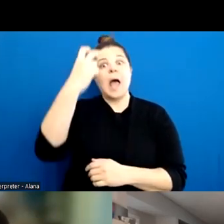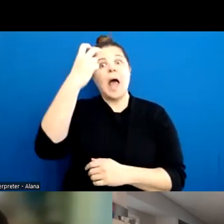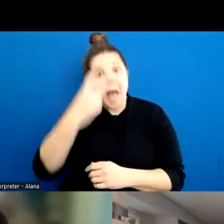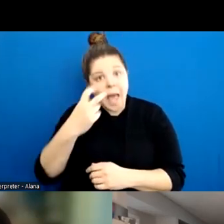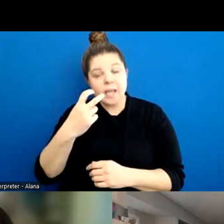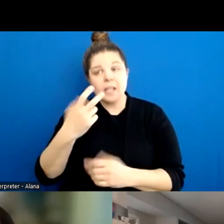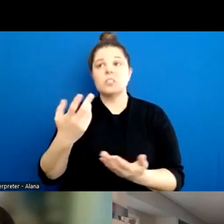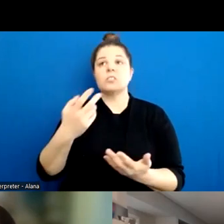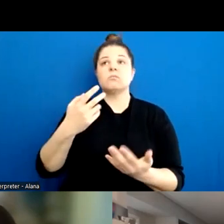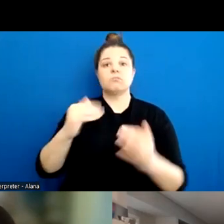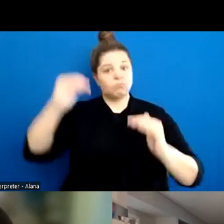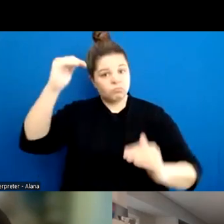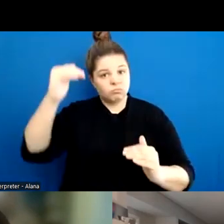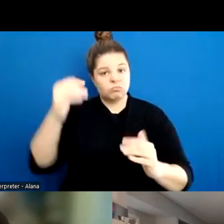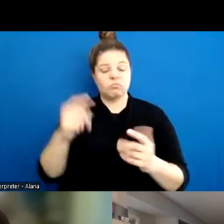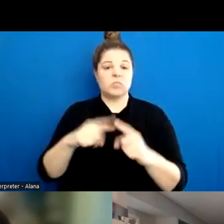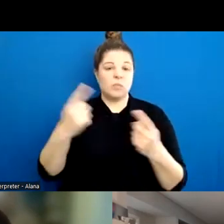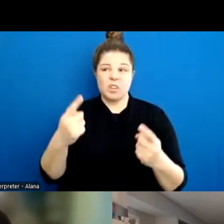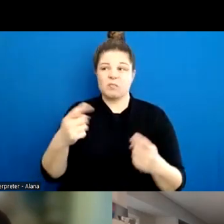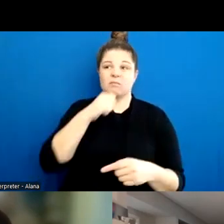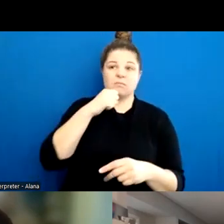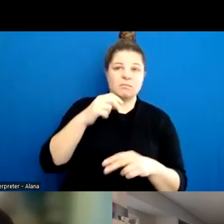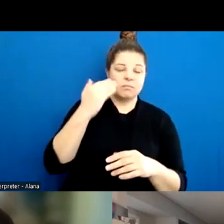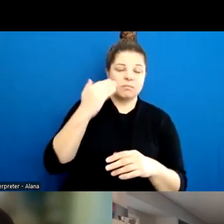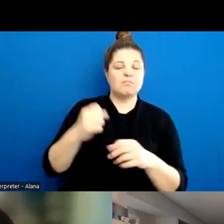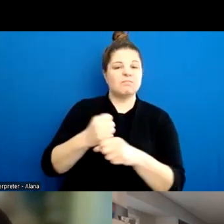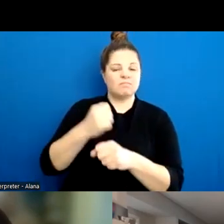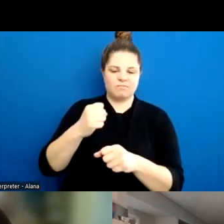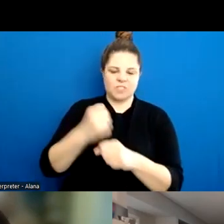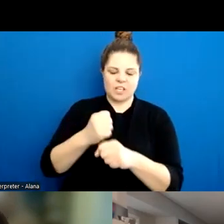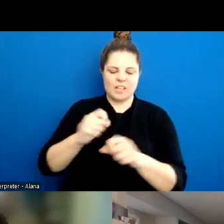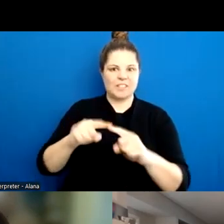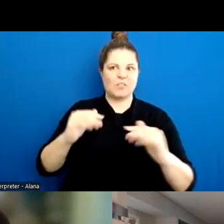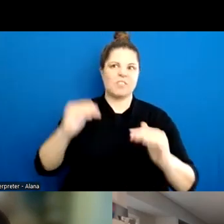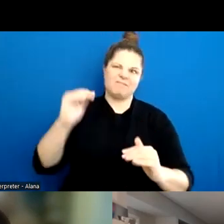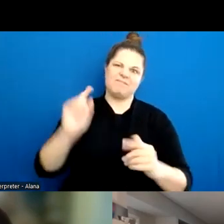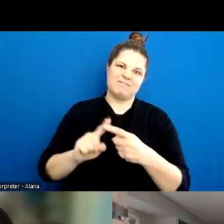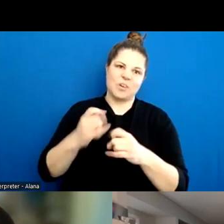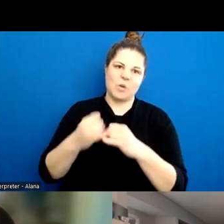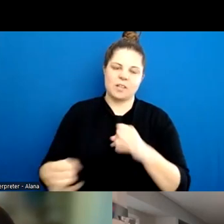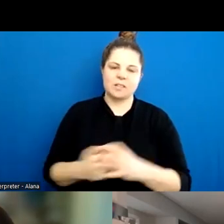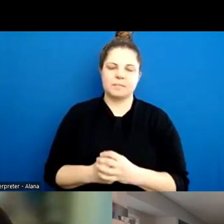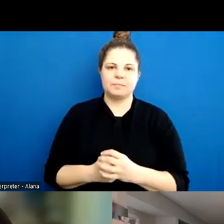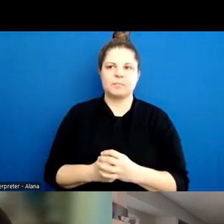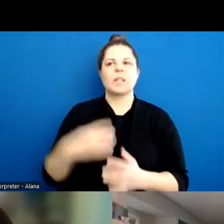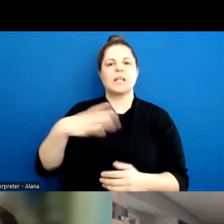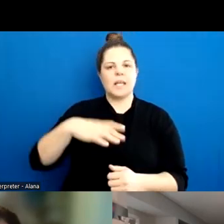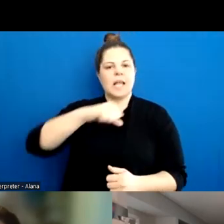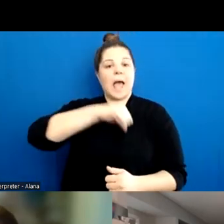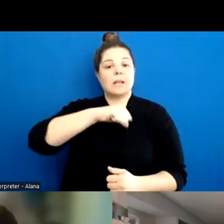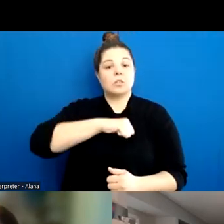kinds of changes in our attitudes around gender and power need to start happening